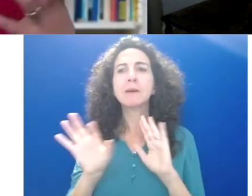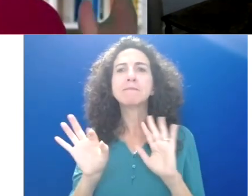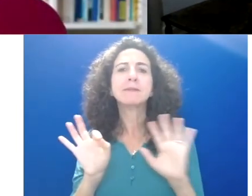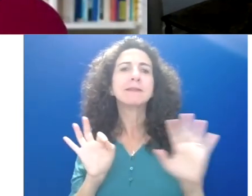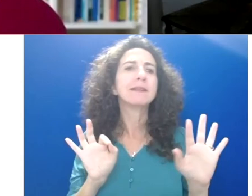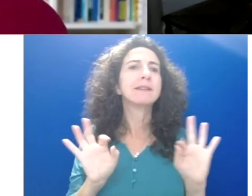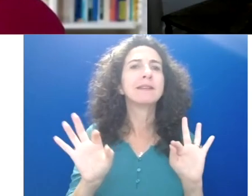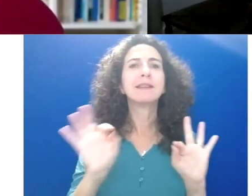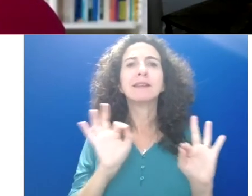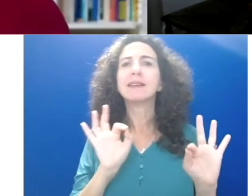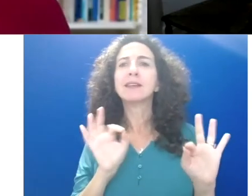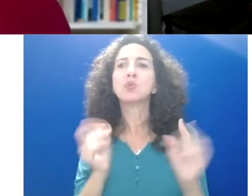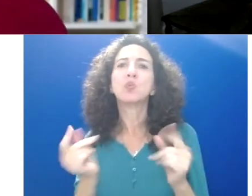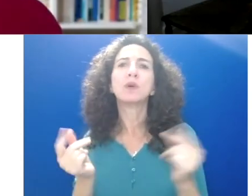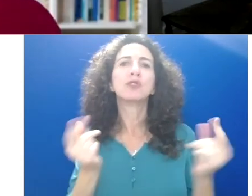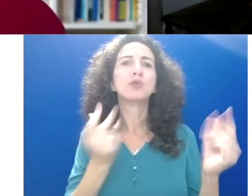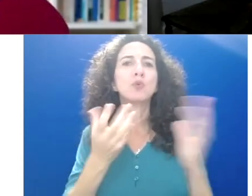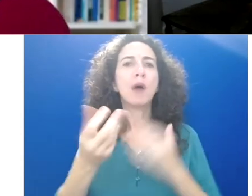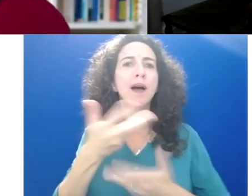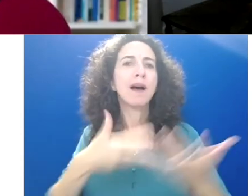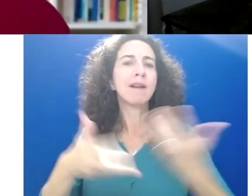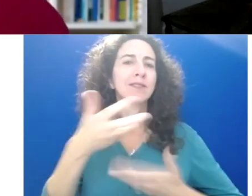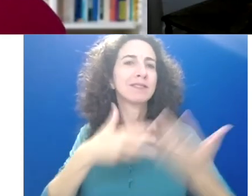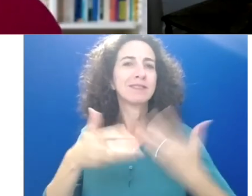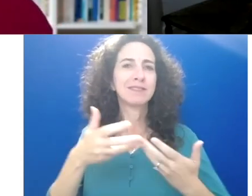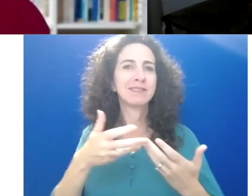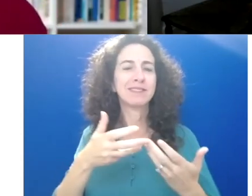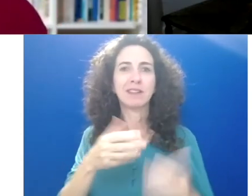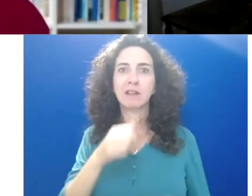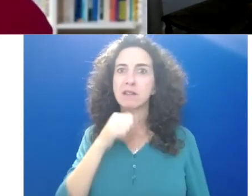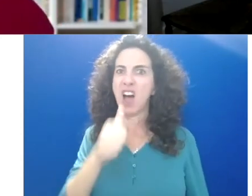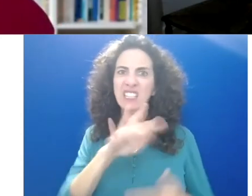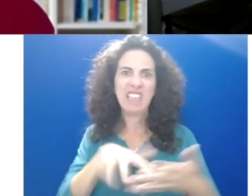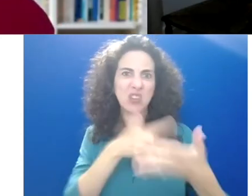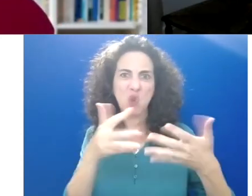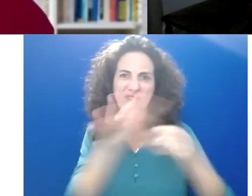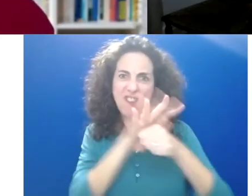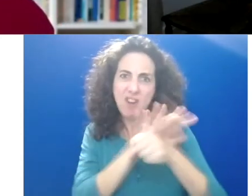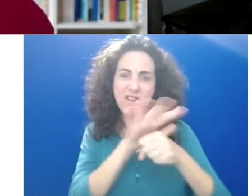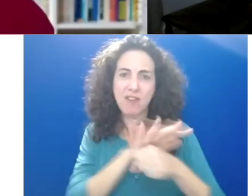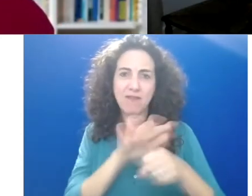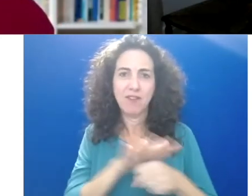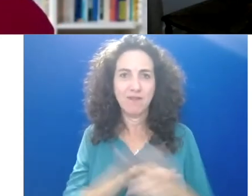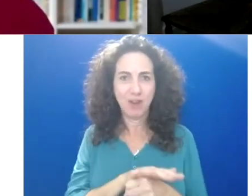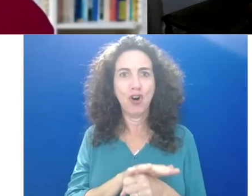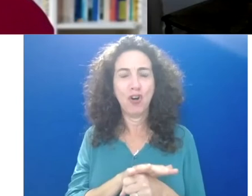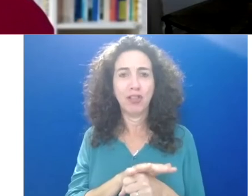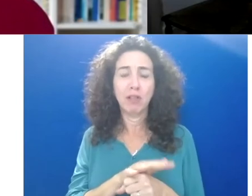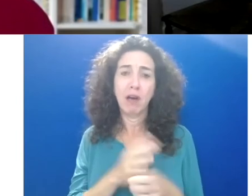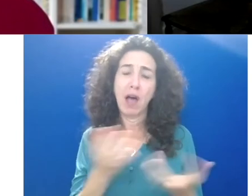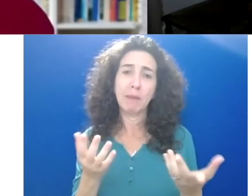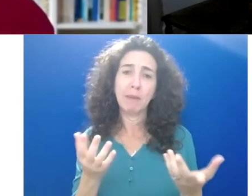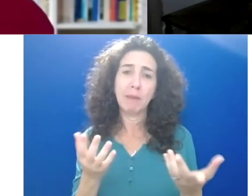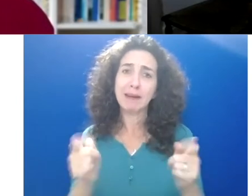really being very thoughtful about, well, spontaneous, about how we want to interact with other